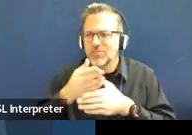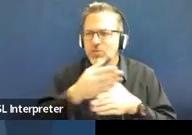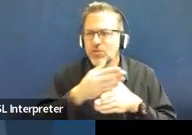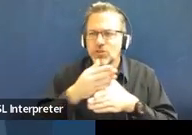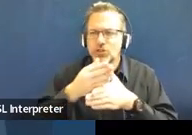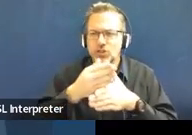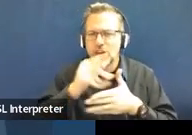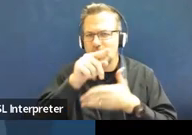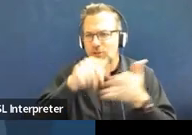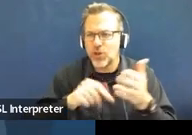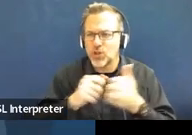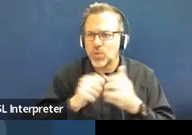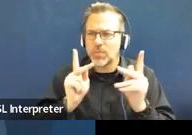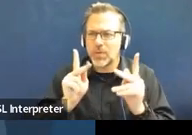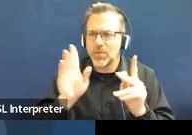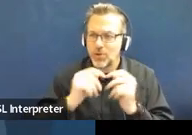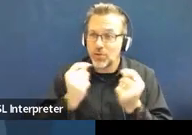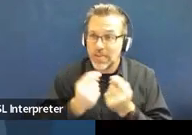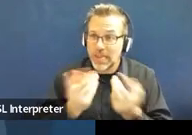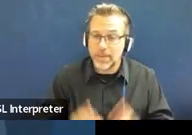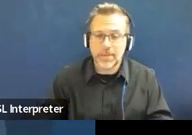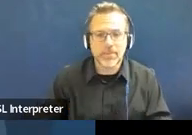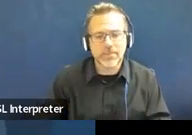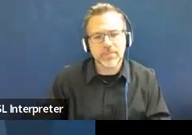think that they would be interested in participating.